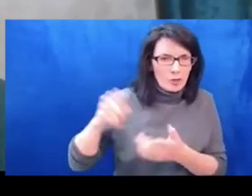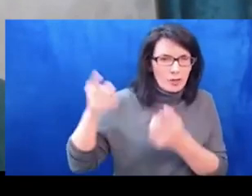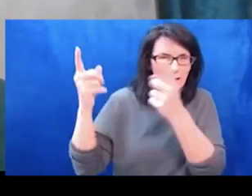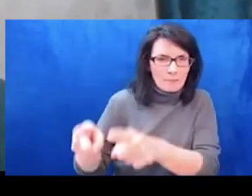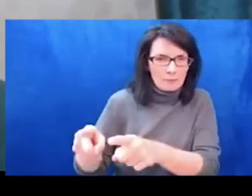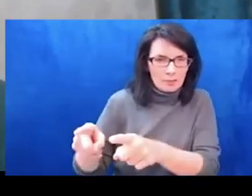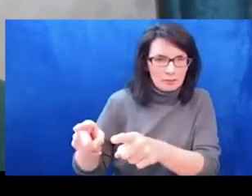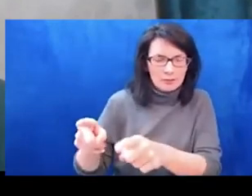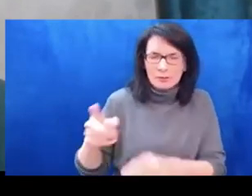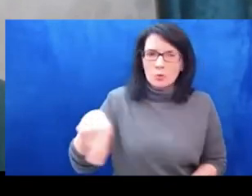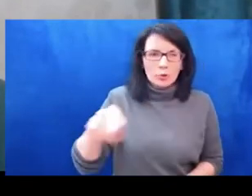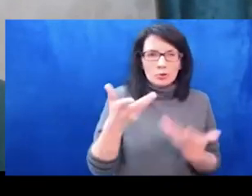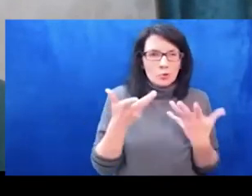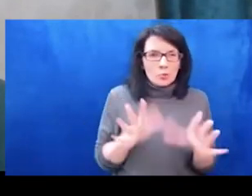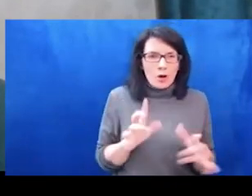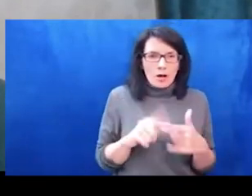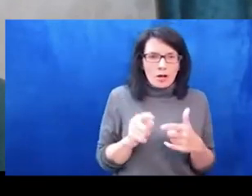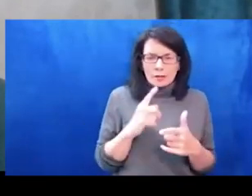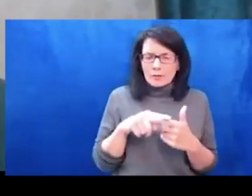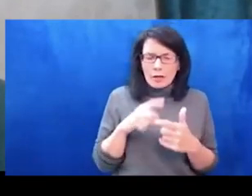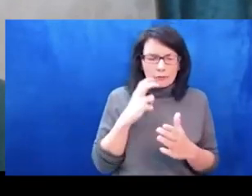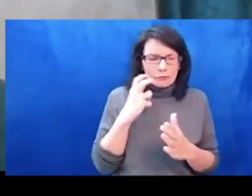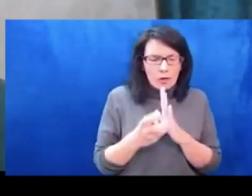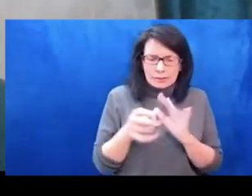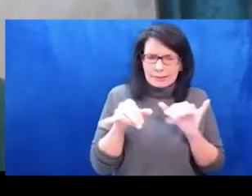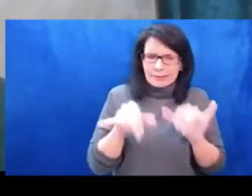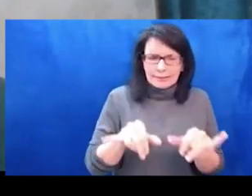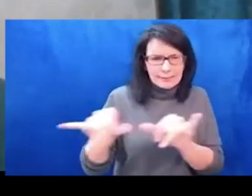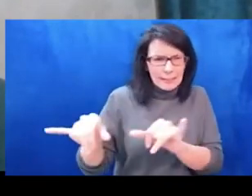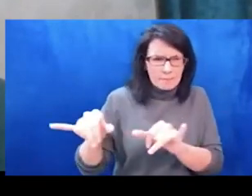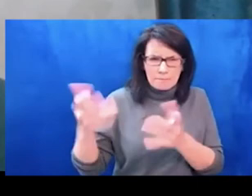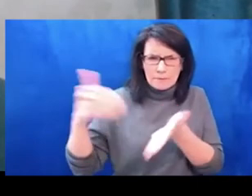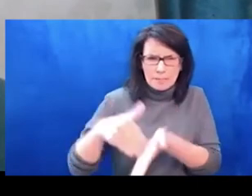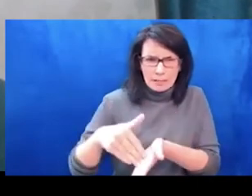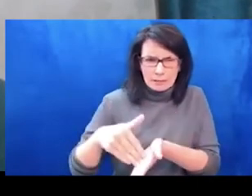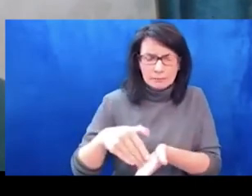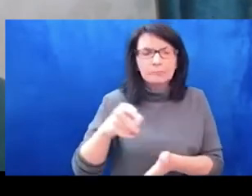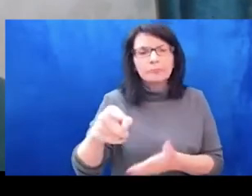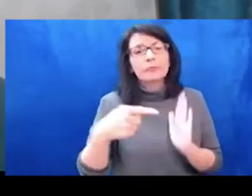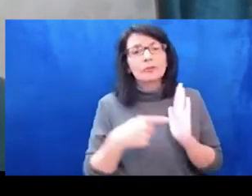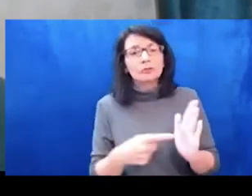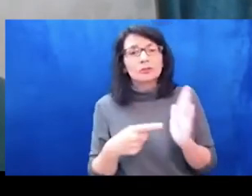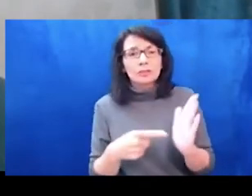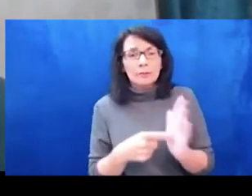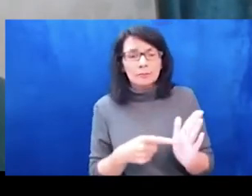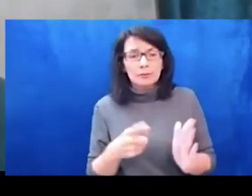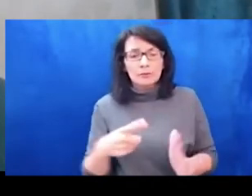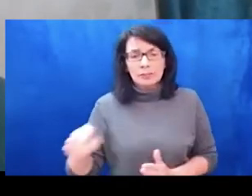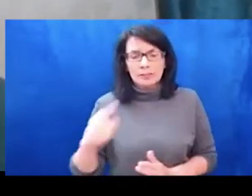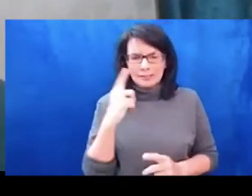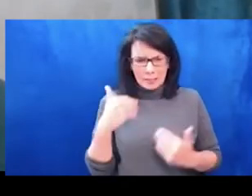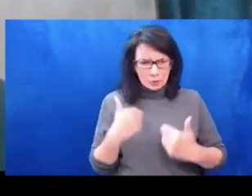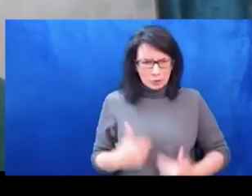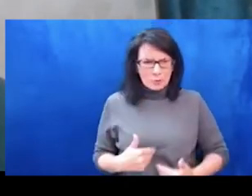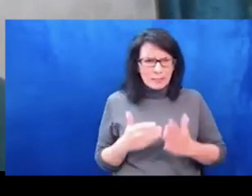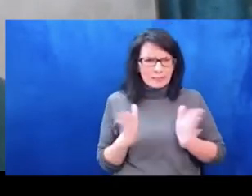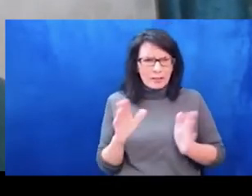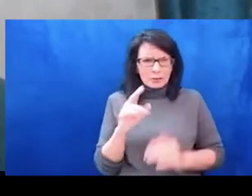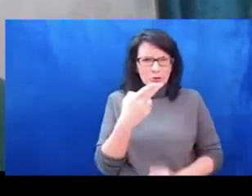Syria resulted, as is known now, in a massive destruction for complete neighborhoods and cities and towns.